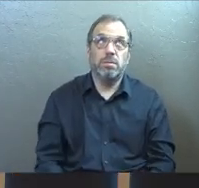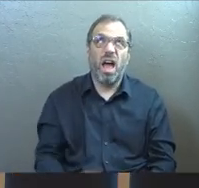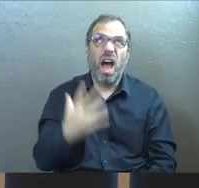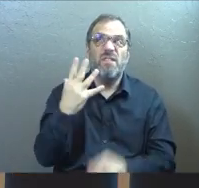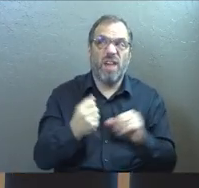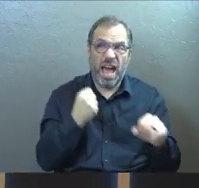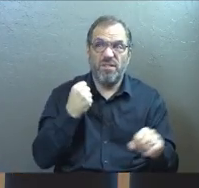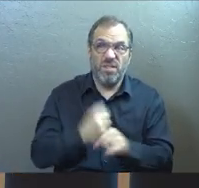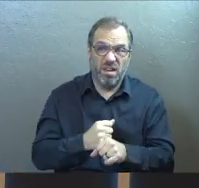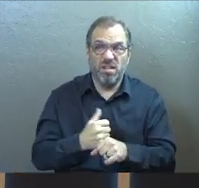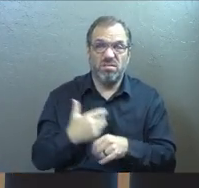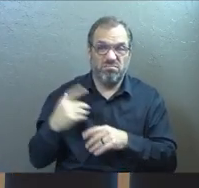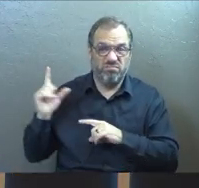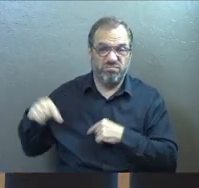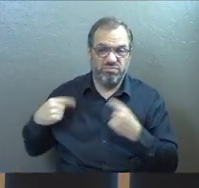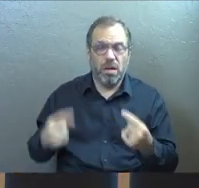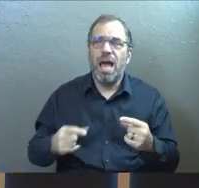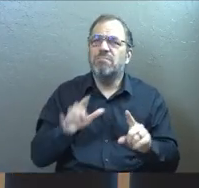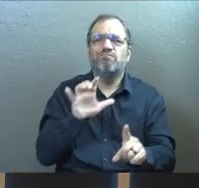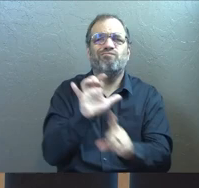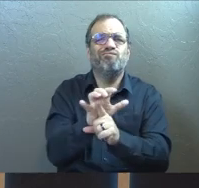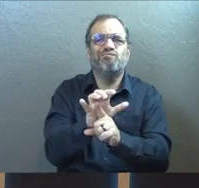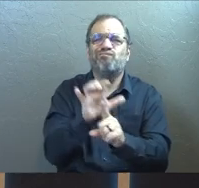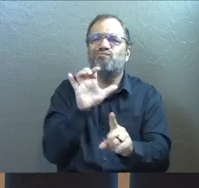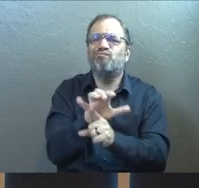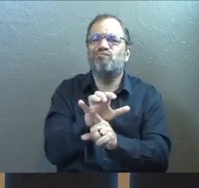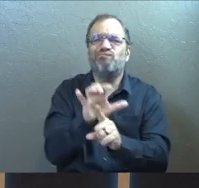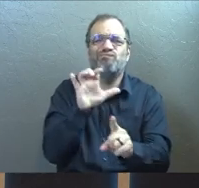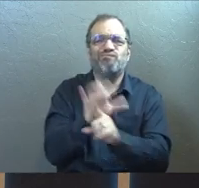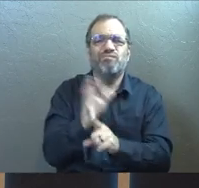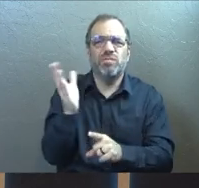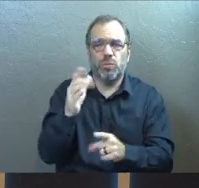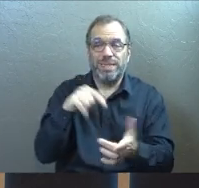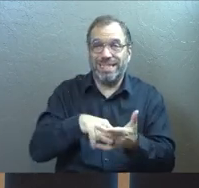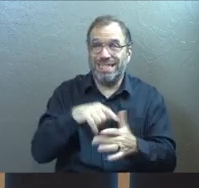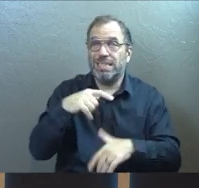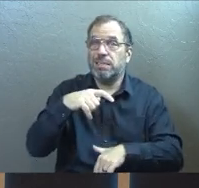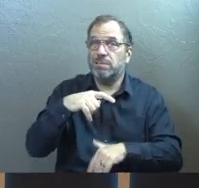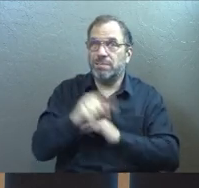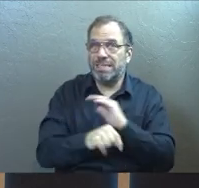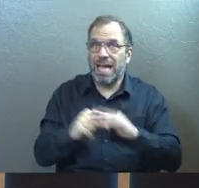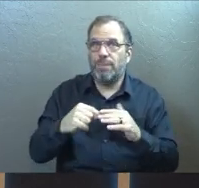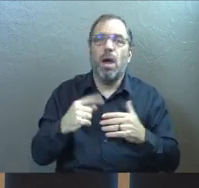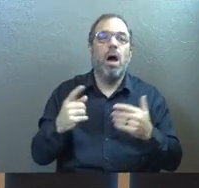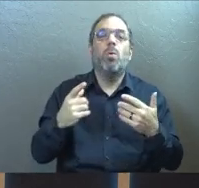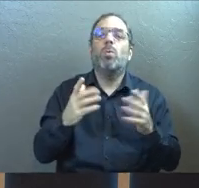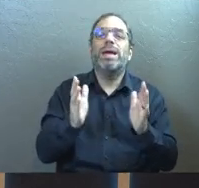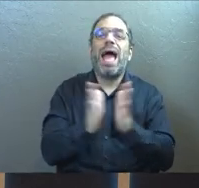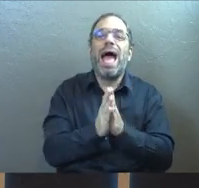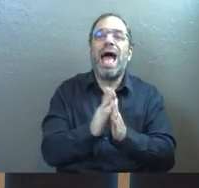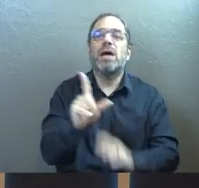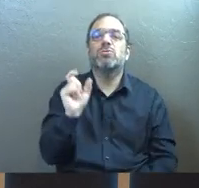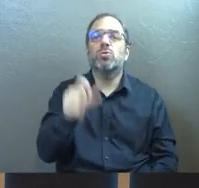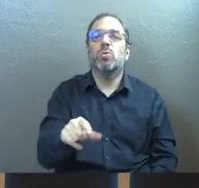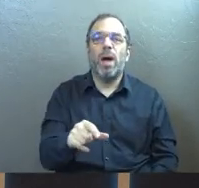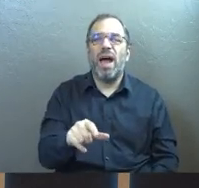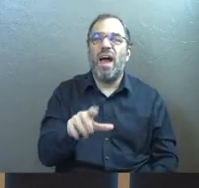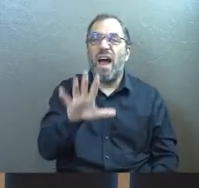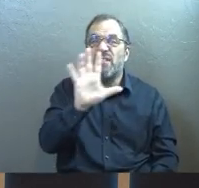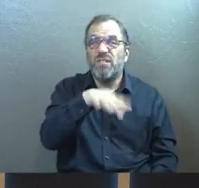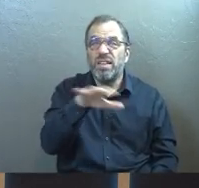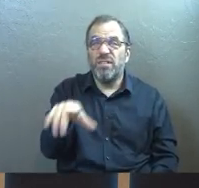five years in a row. It's one of our most popular series that we do during the year. We opened it up for questions to you. We got